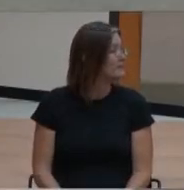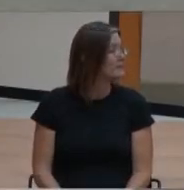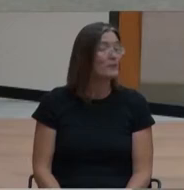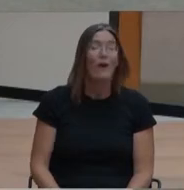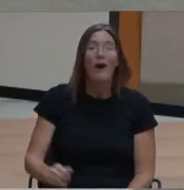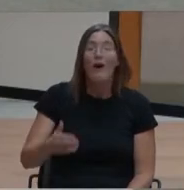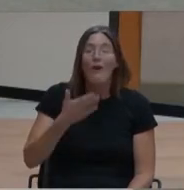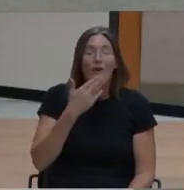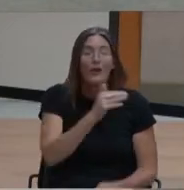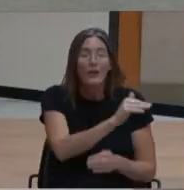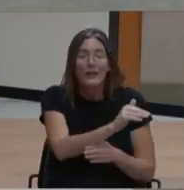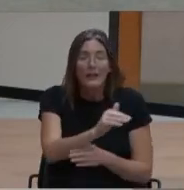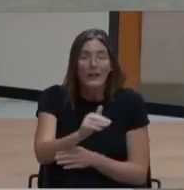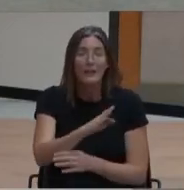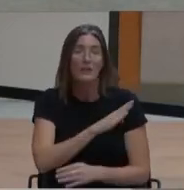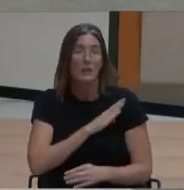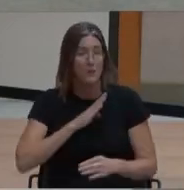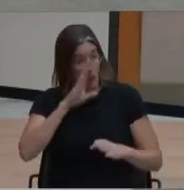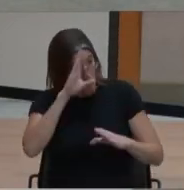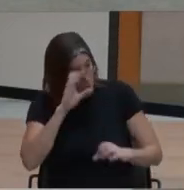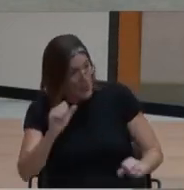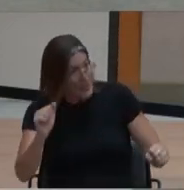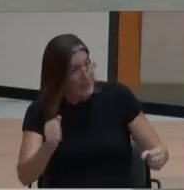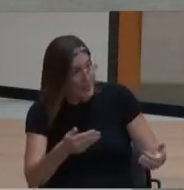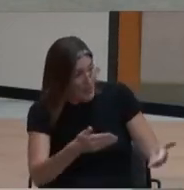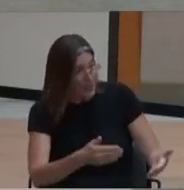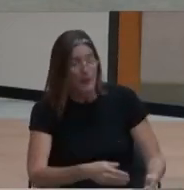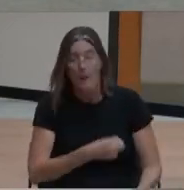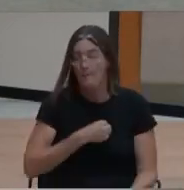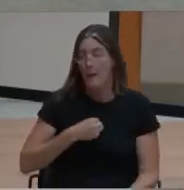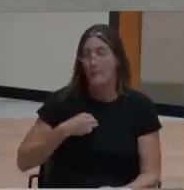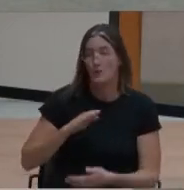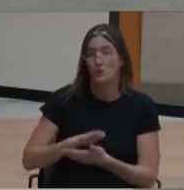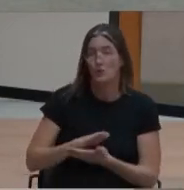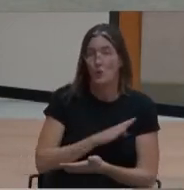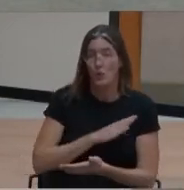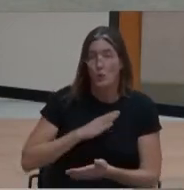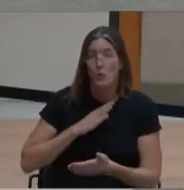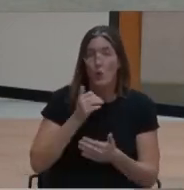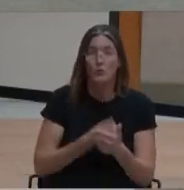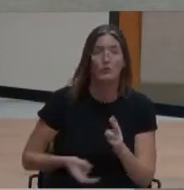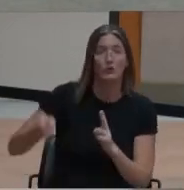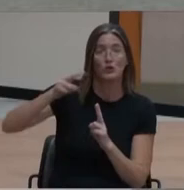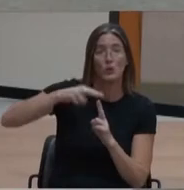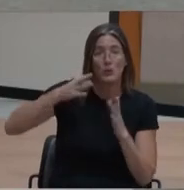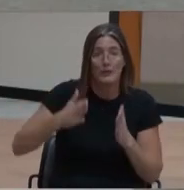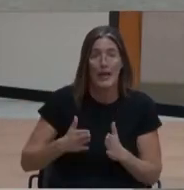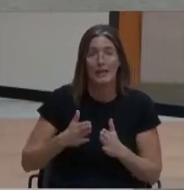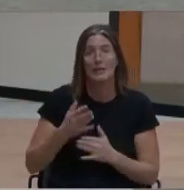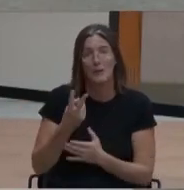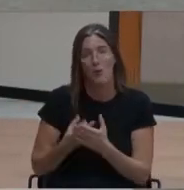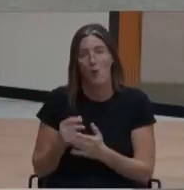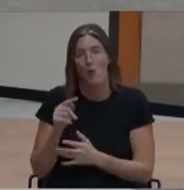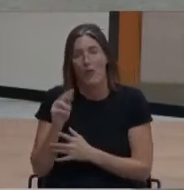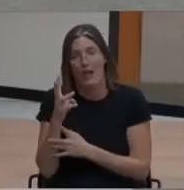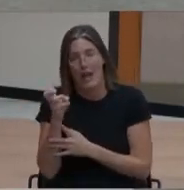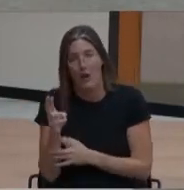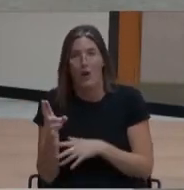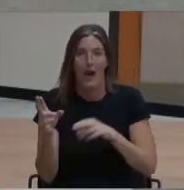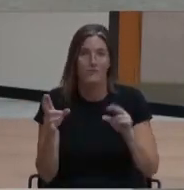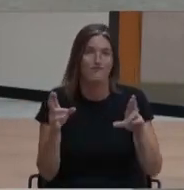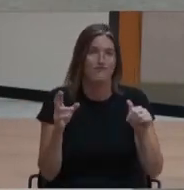Good evening, Board President, Omezcua, members of the school board, Superintendents Tower and Rasmussen, district cabinet,